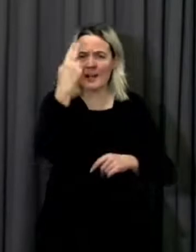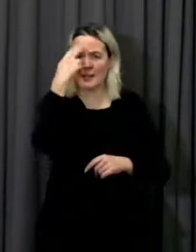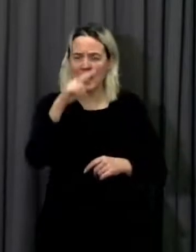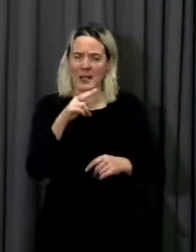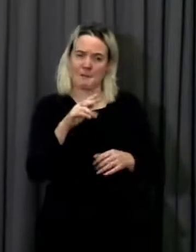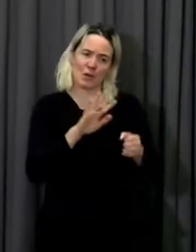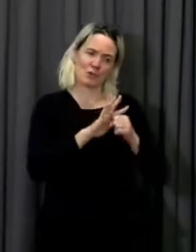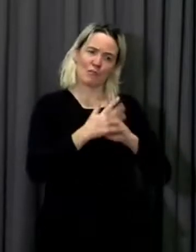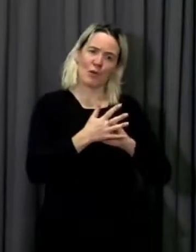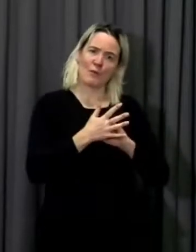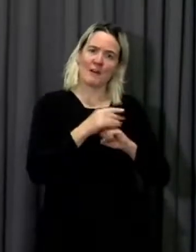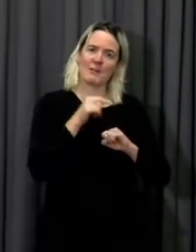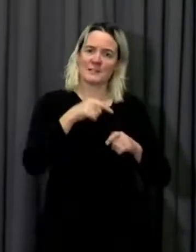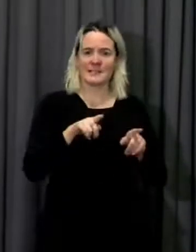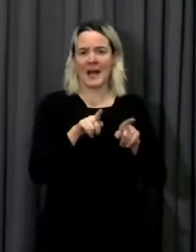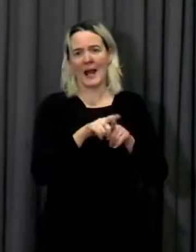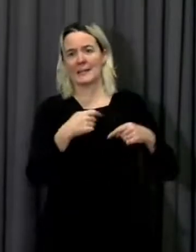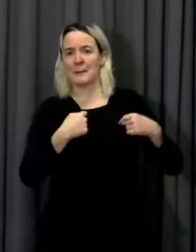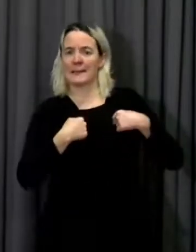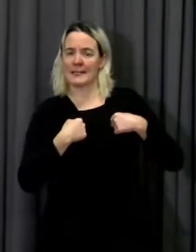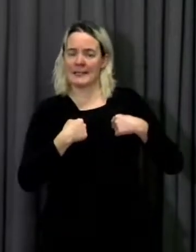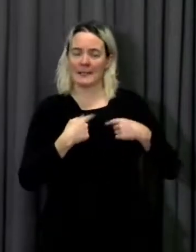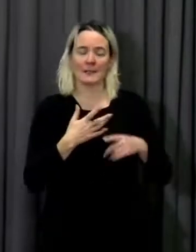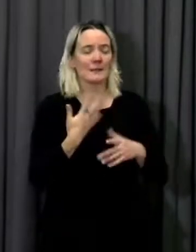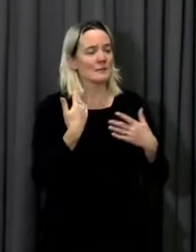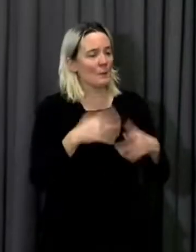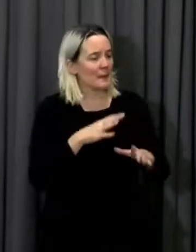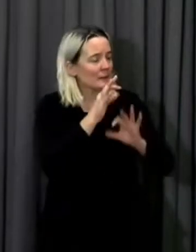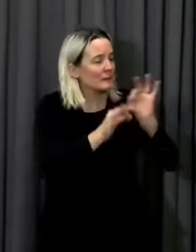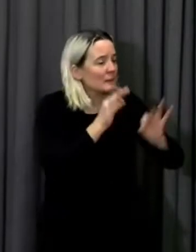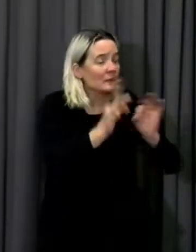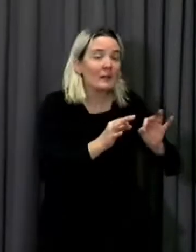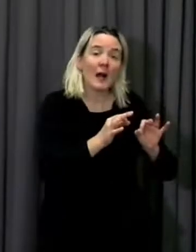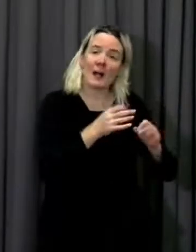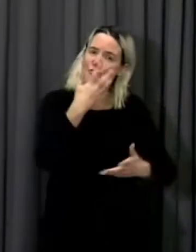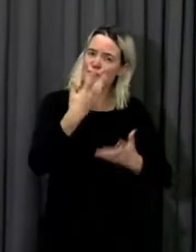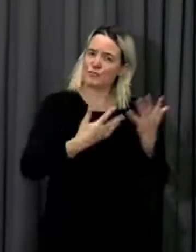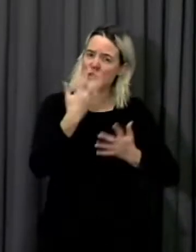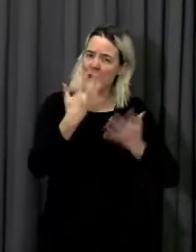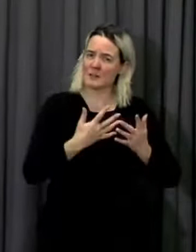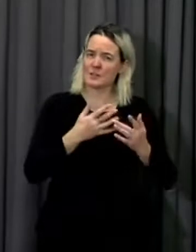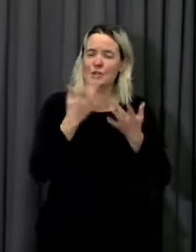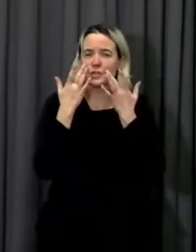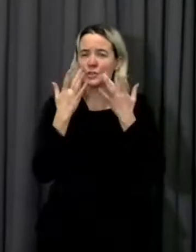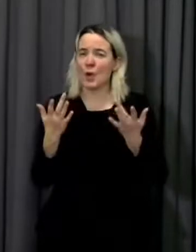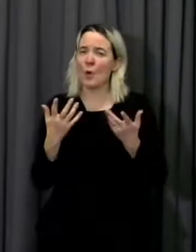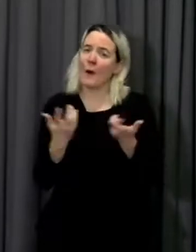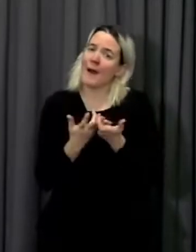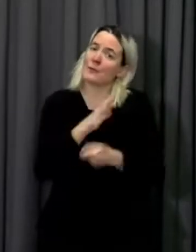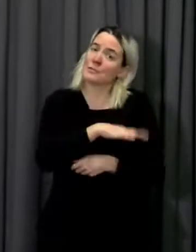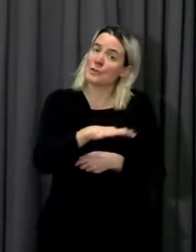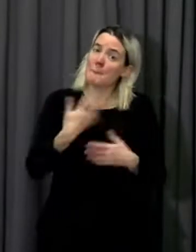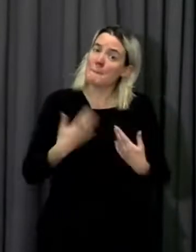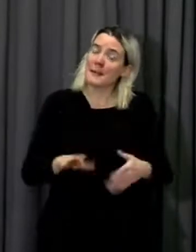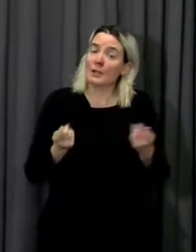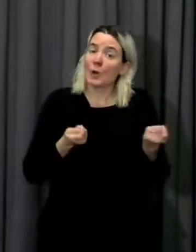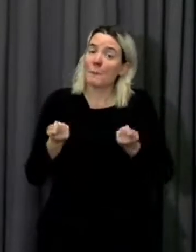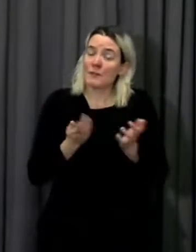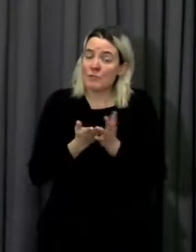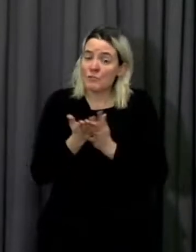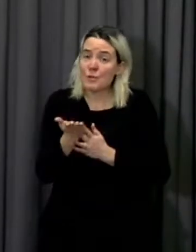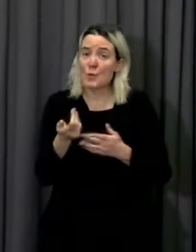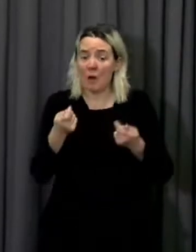insight into how children have been coping with the latest lockdown. And I want to thank the Children's Commissioner,